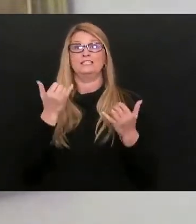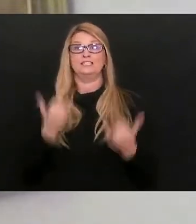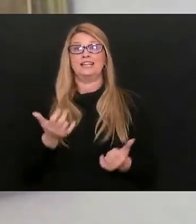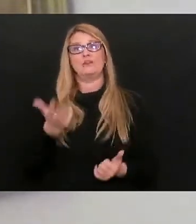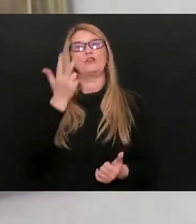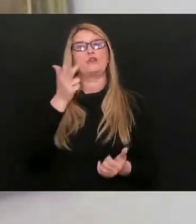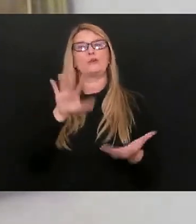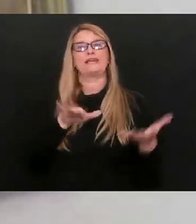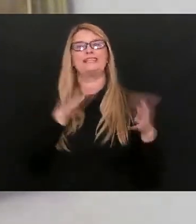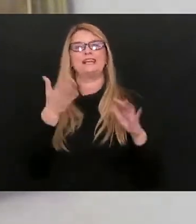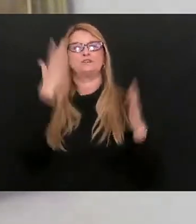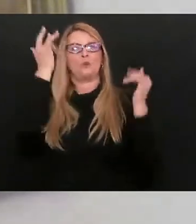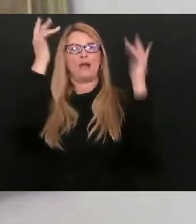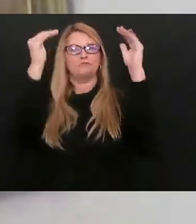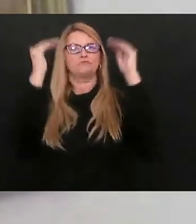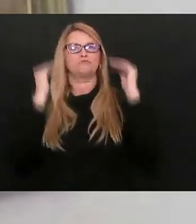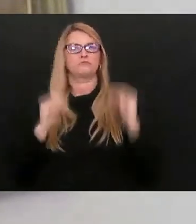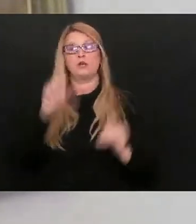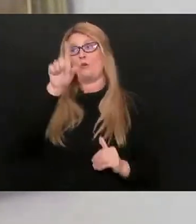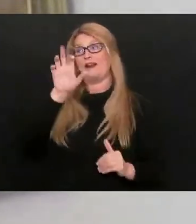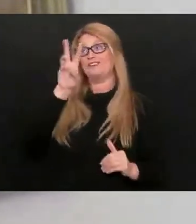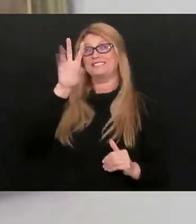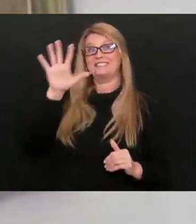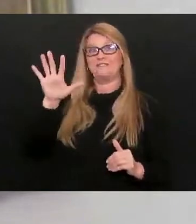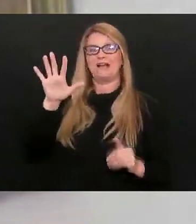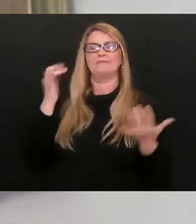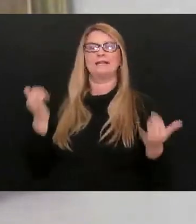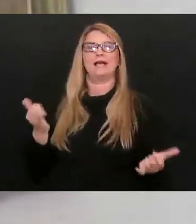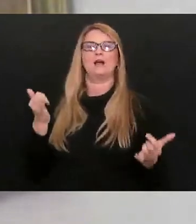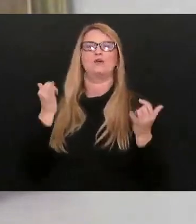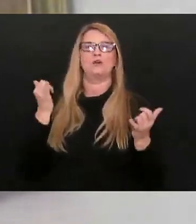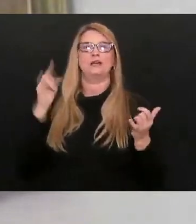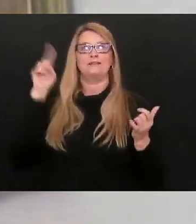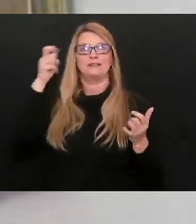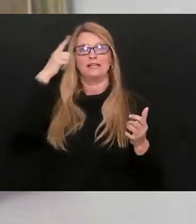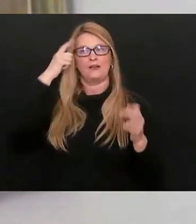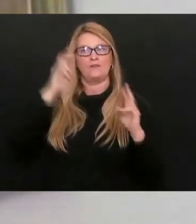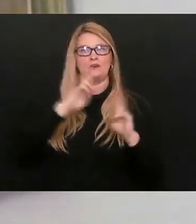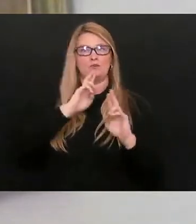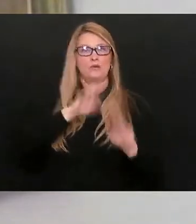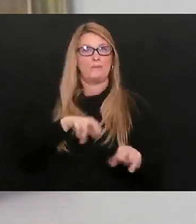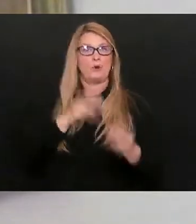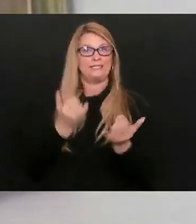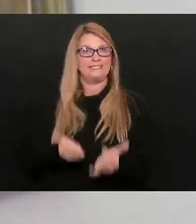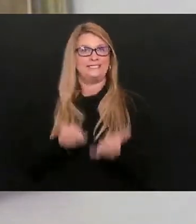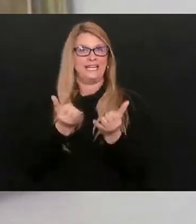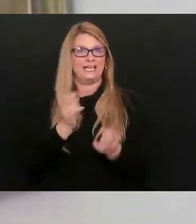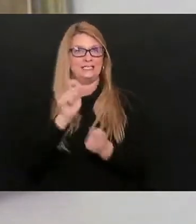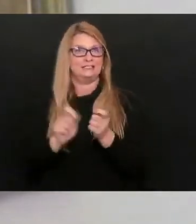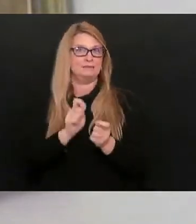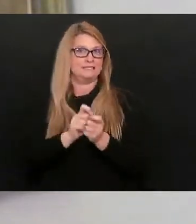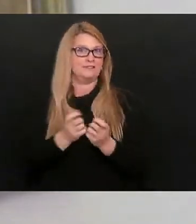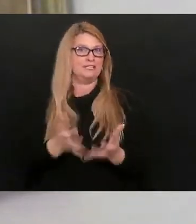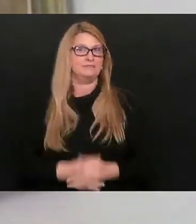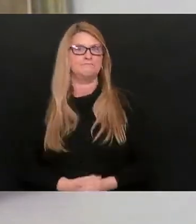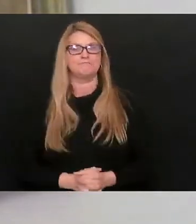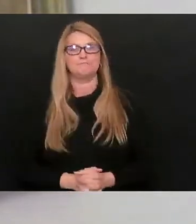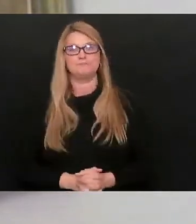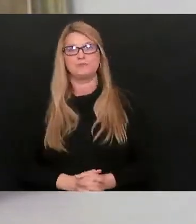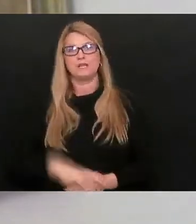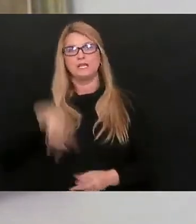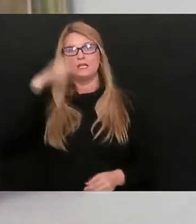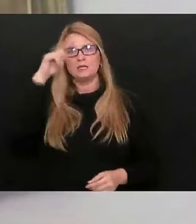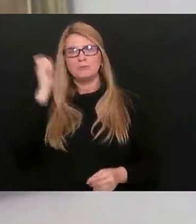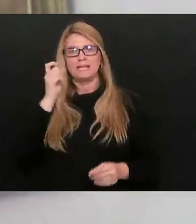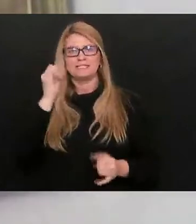is what brought us down to the 165 deaths that the governor did report out just a few minutes ago. Because of the